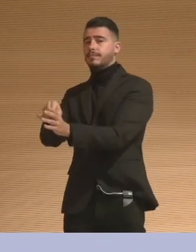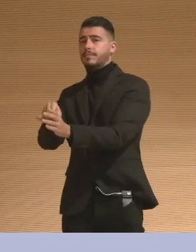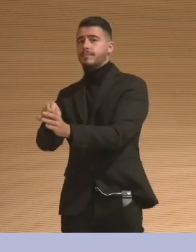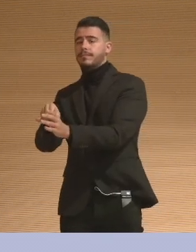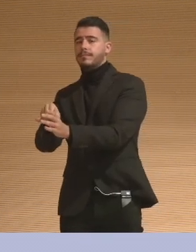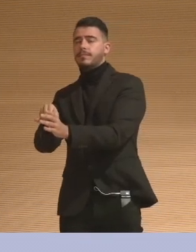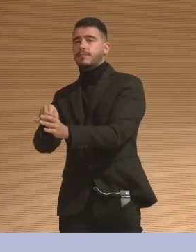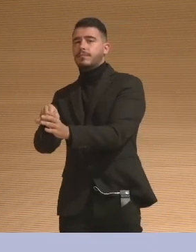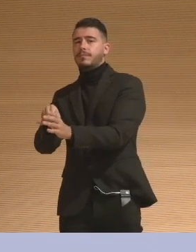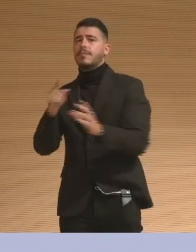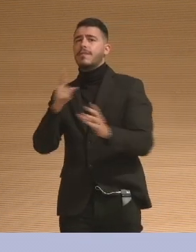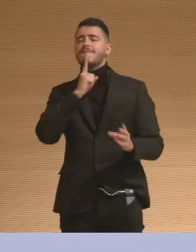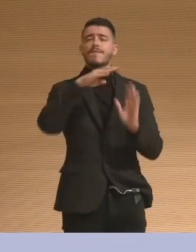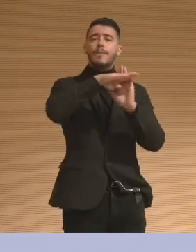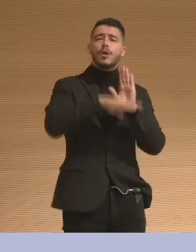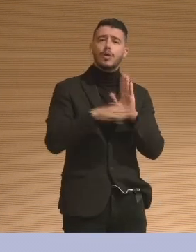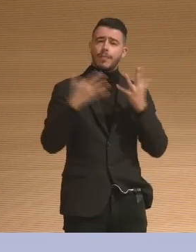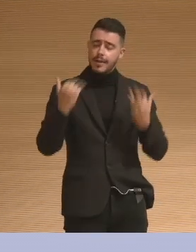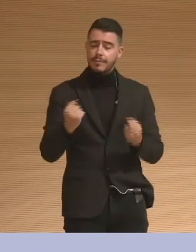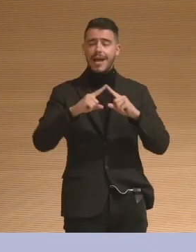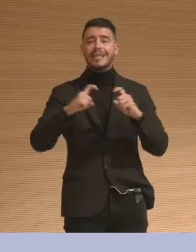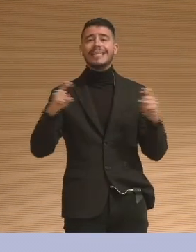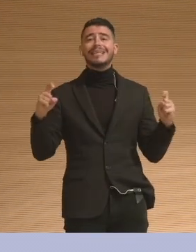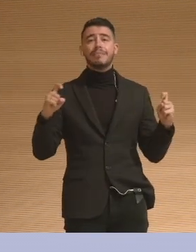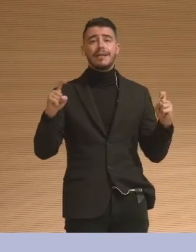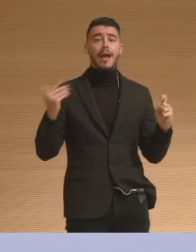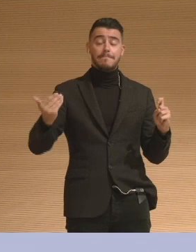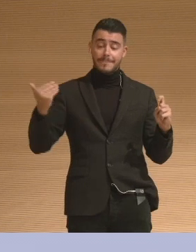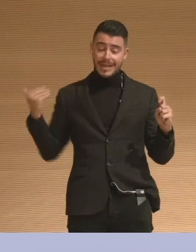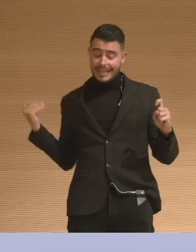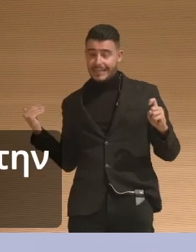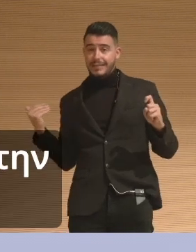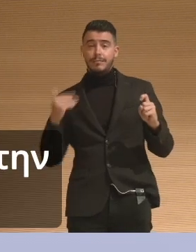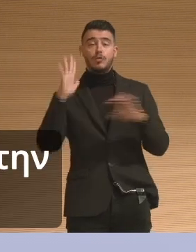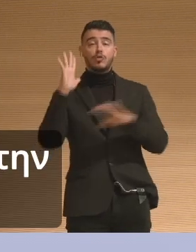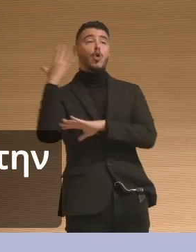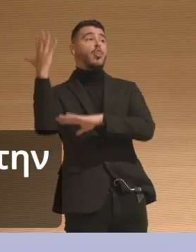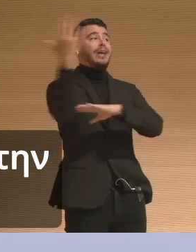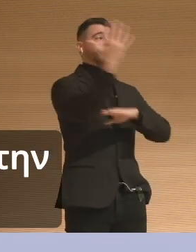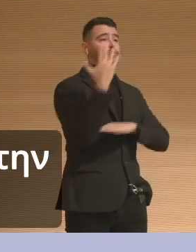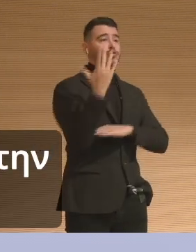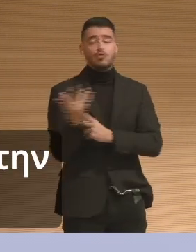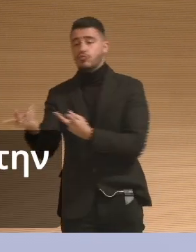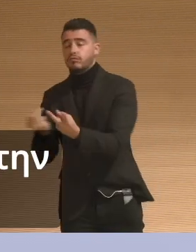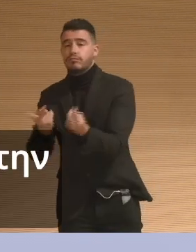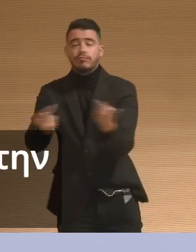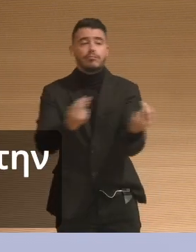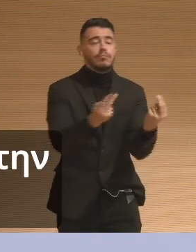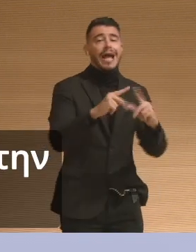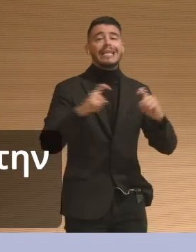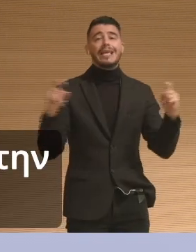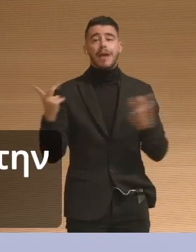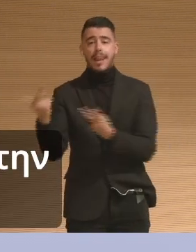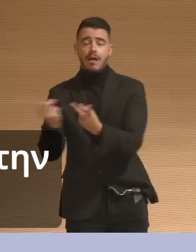those dynamic actions that we just discussed. And I wanted to know,